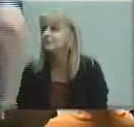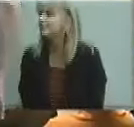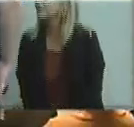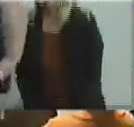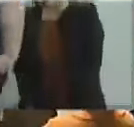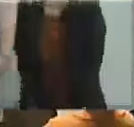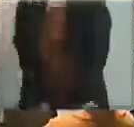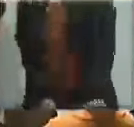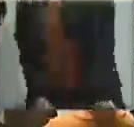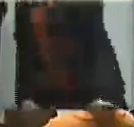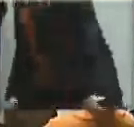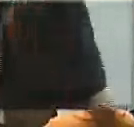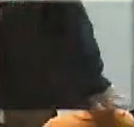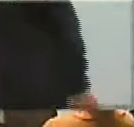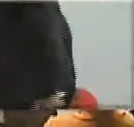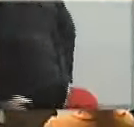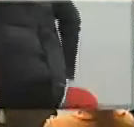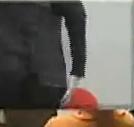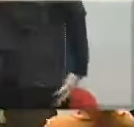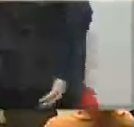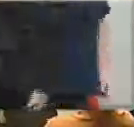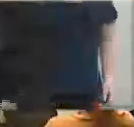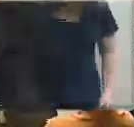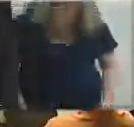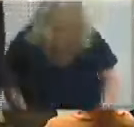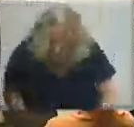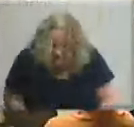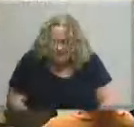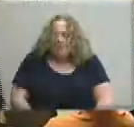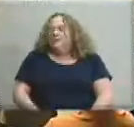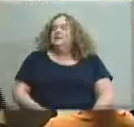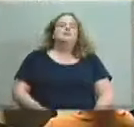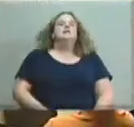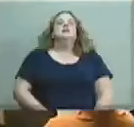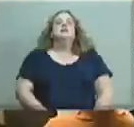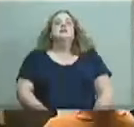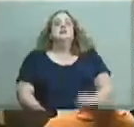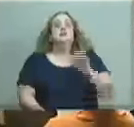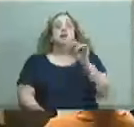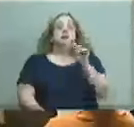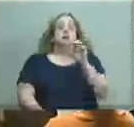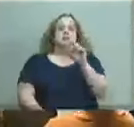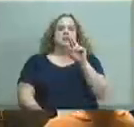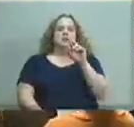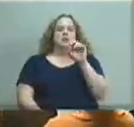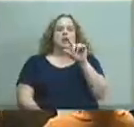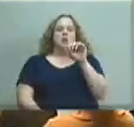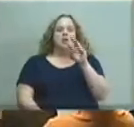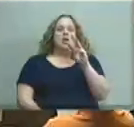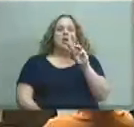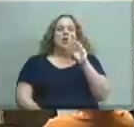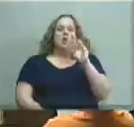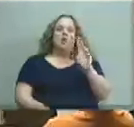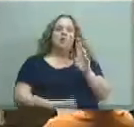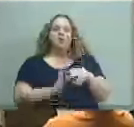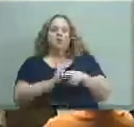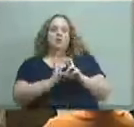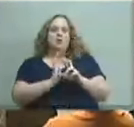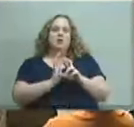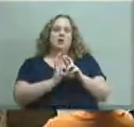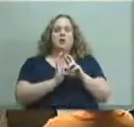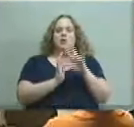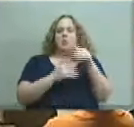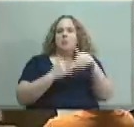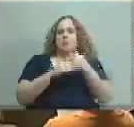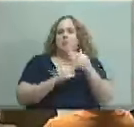okay dr hargens what mr lowe is going to do is give an overview of the process just a quick update about vision